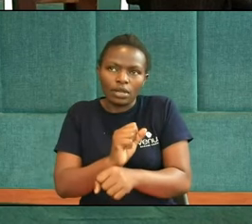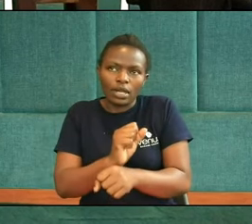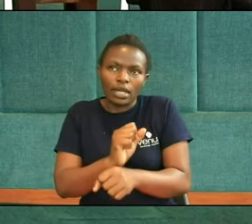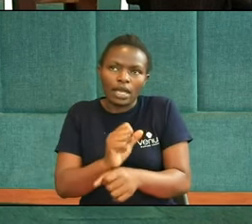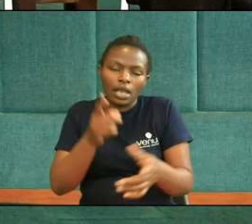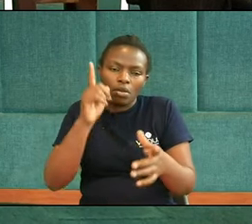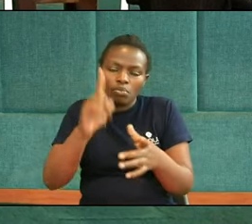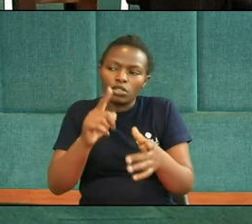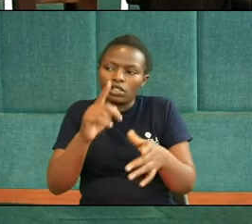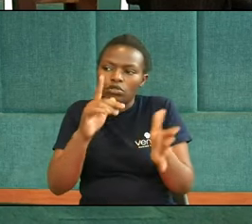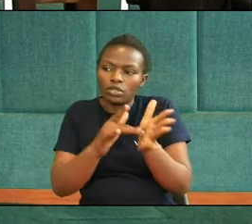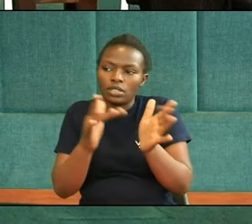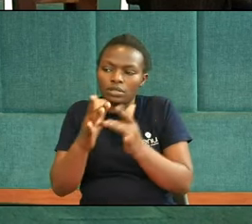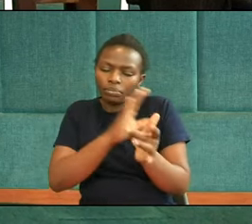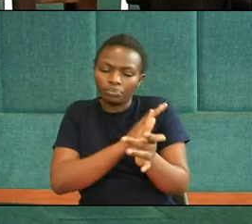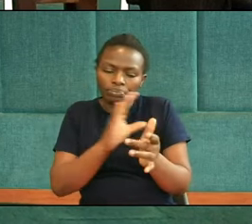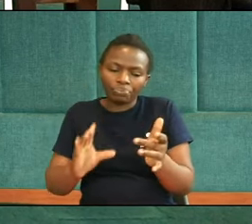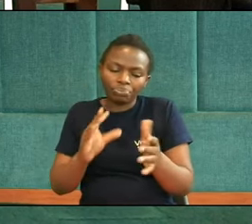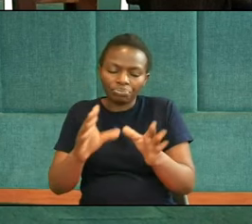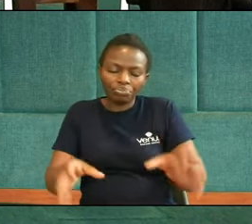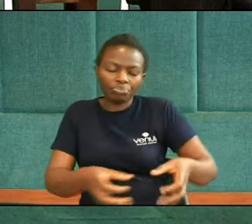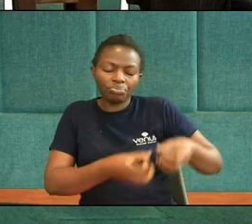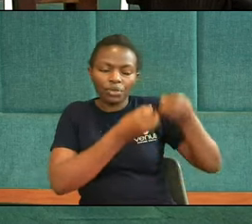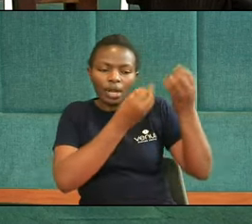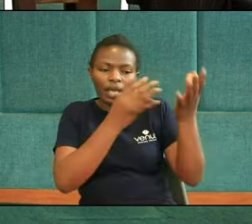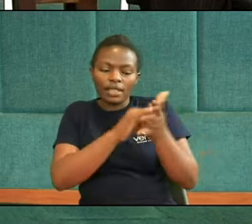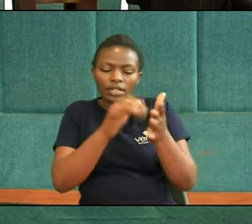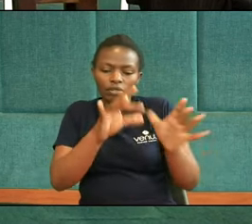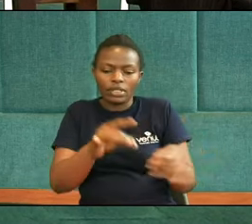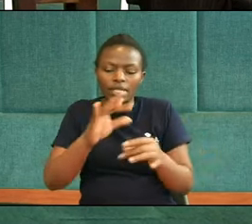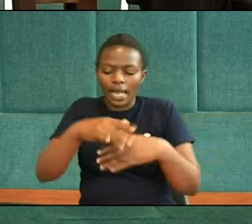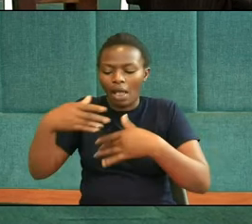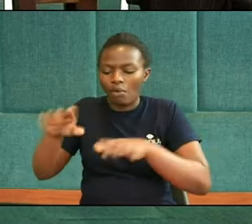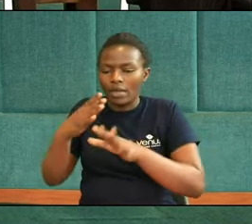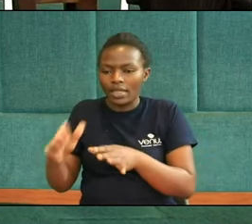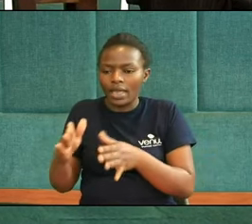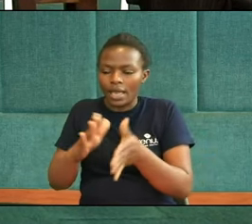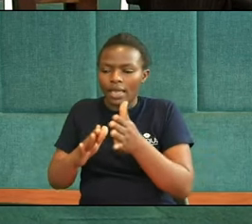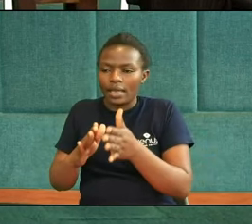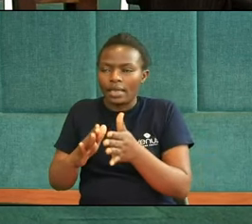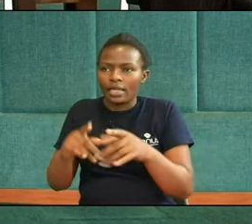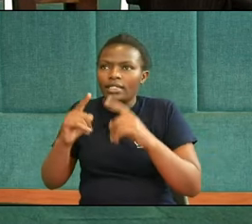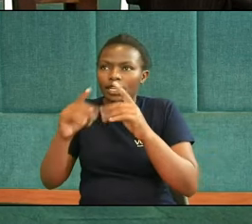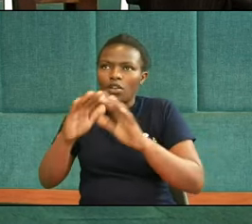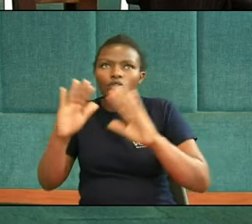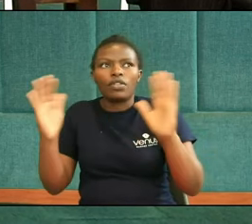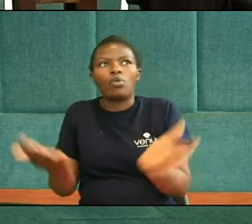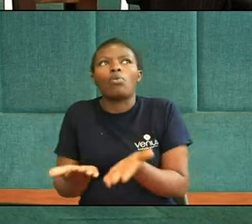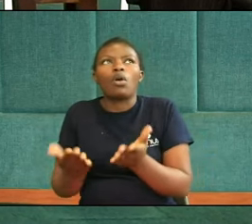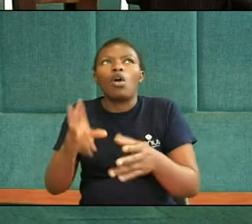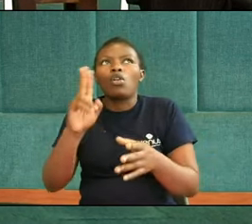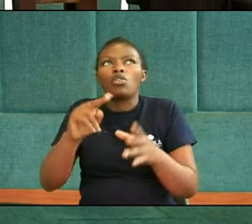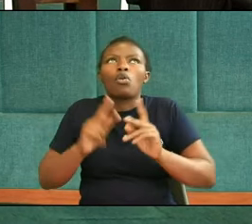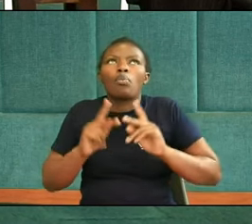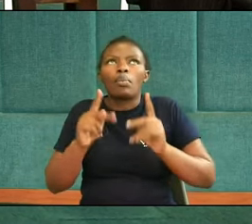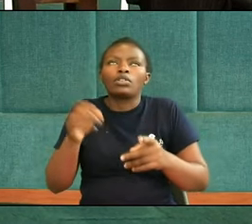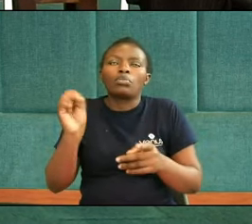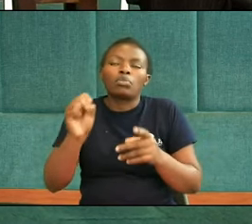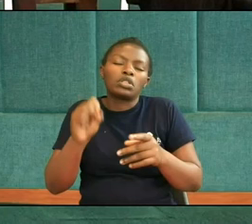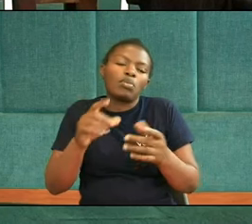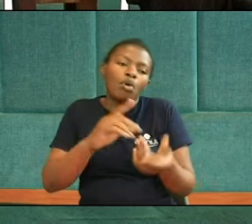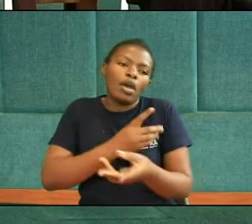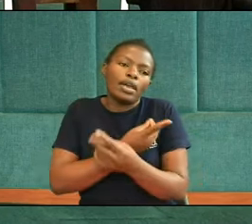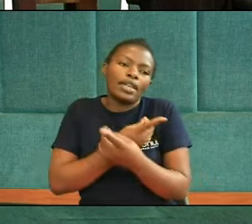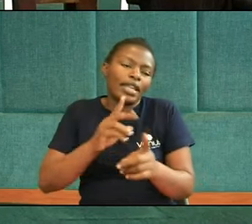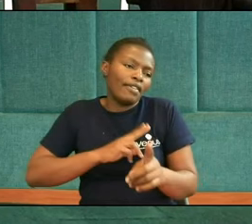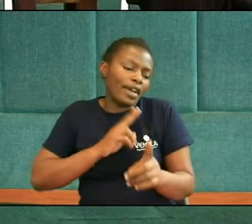take away the sins of the world God warned that the enemy will come With a counterfeit plan for salvation No human being can deliver us from